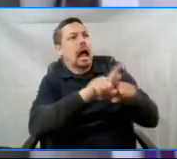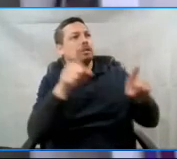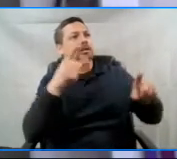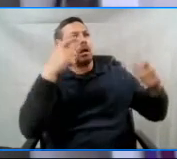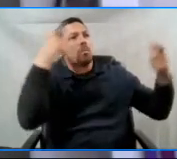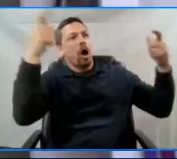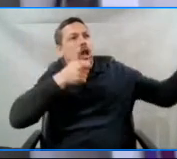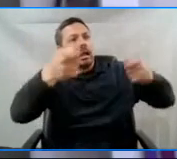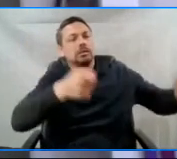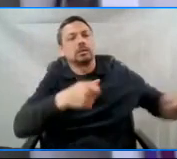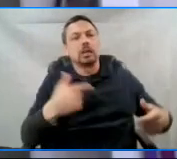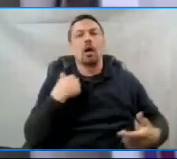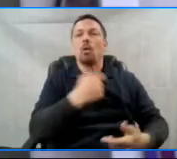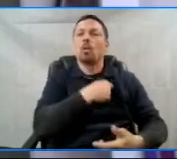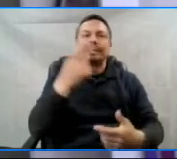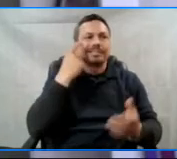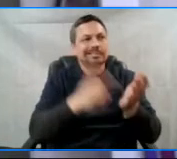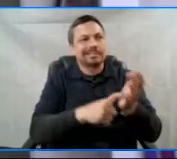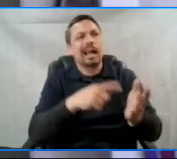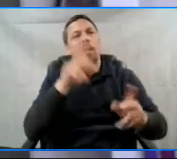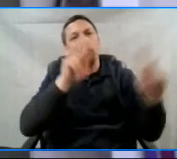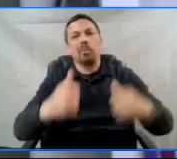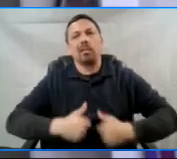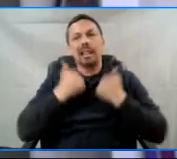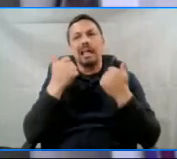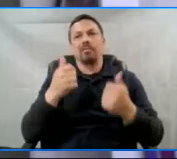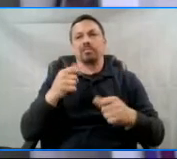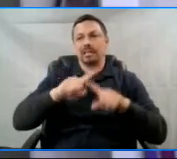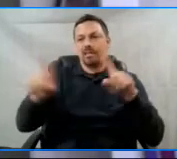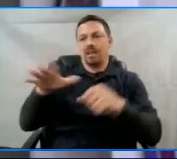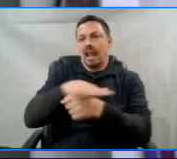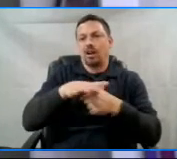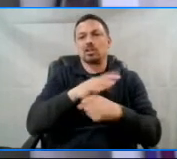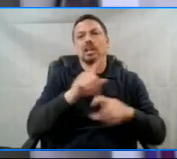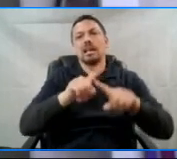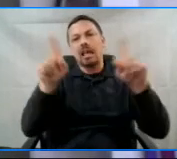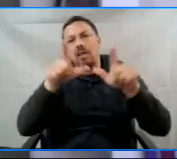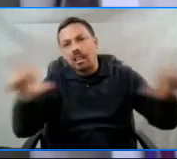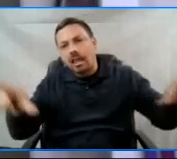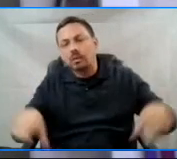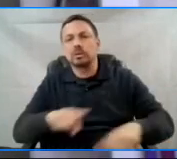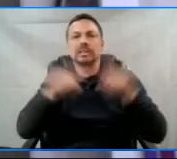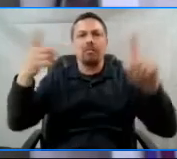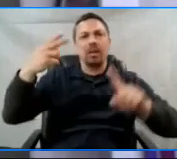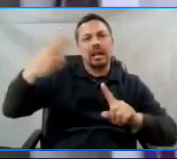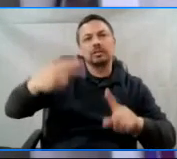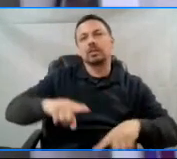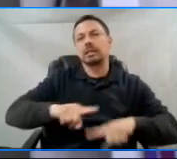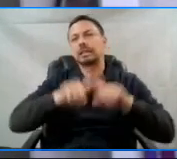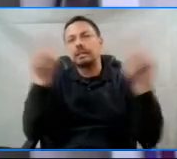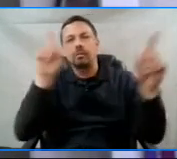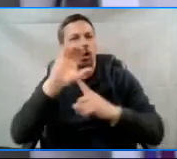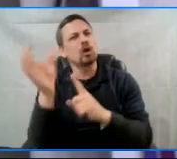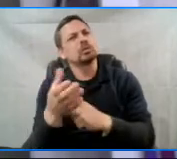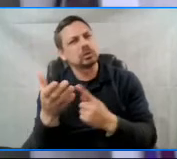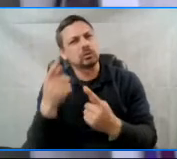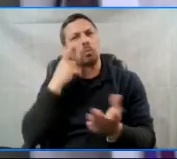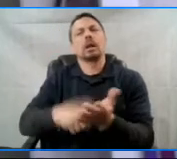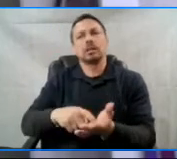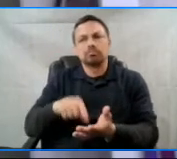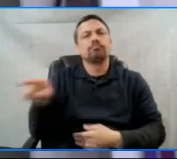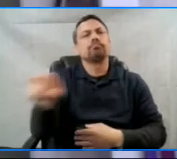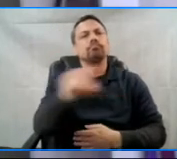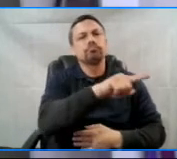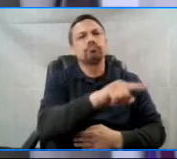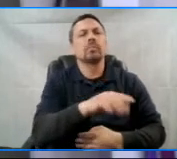living in different geographic areas, speaking different languages, with different histories, and different cultures. It also